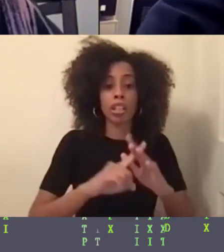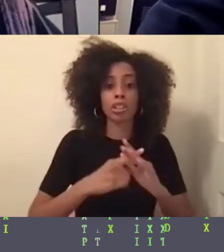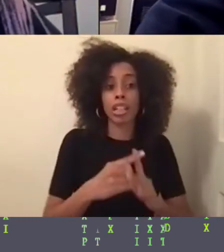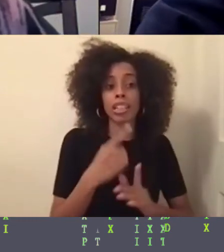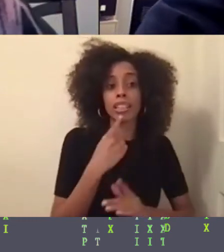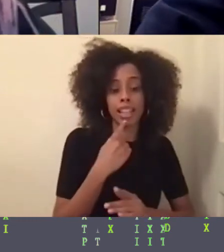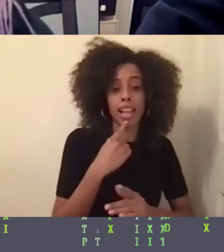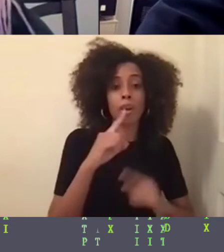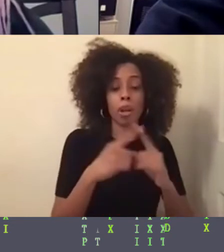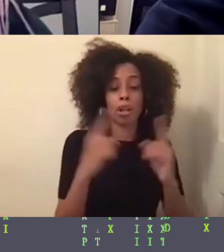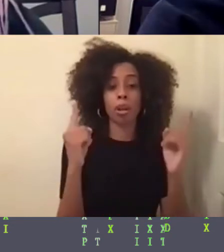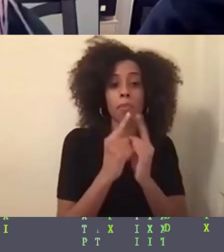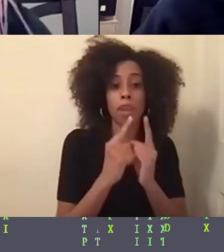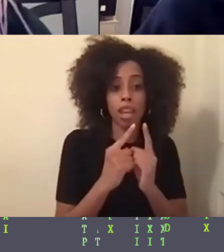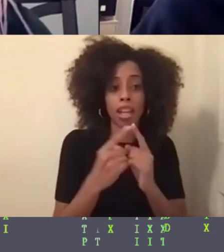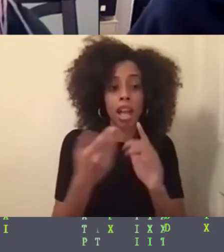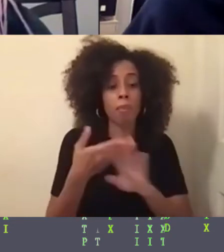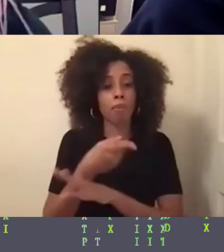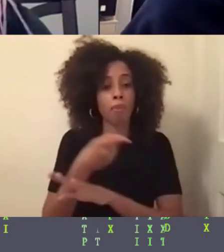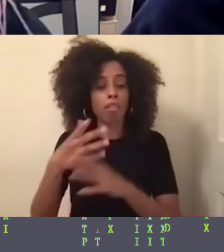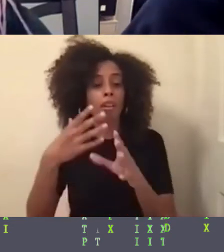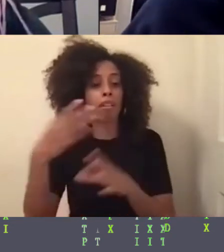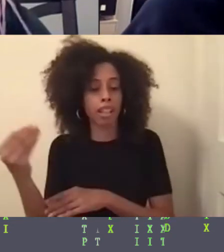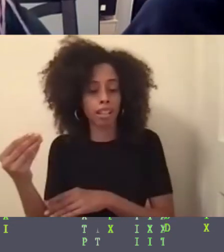possibly can in that space. It's 100%.